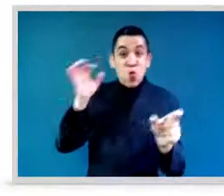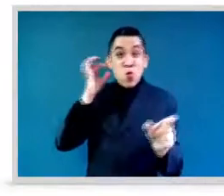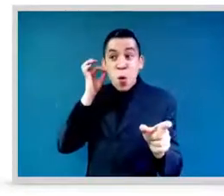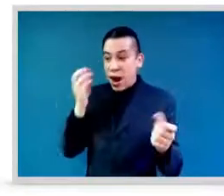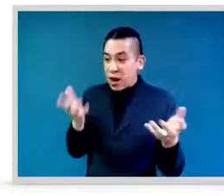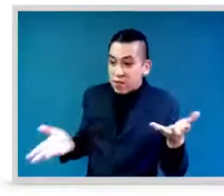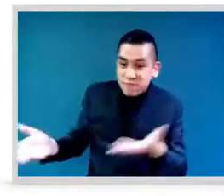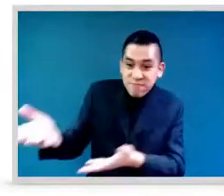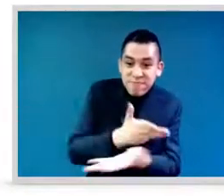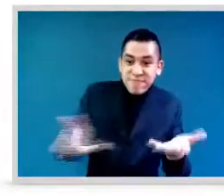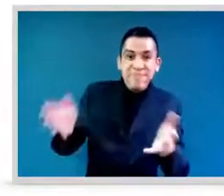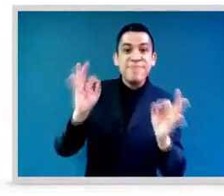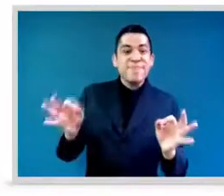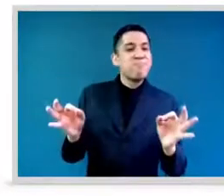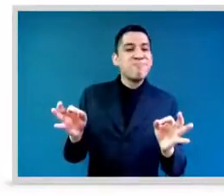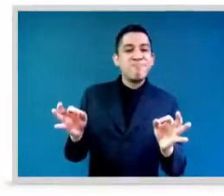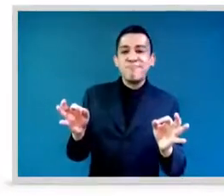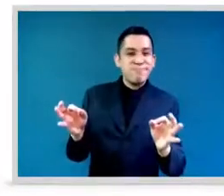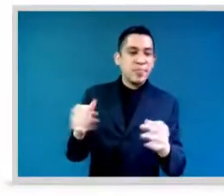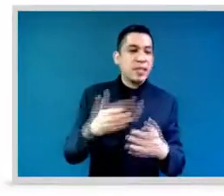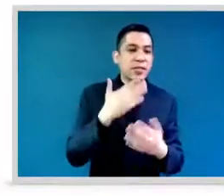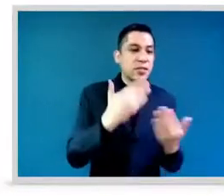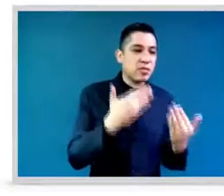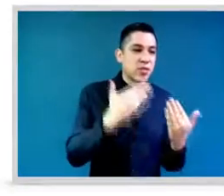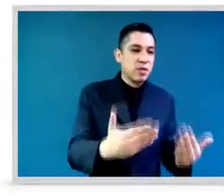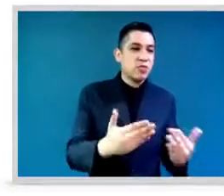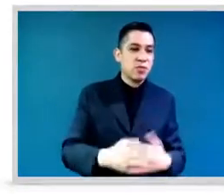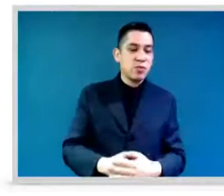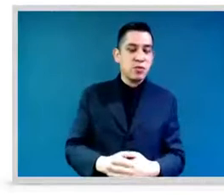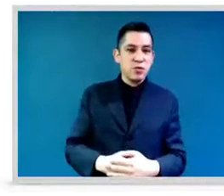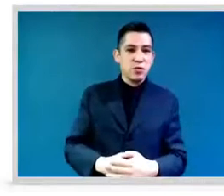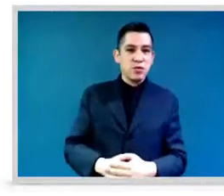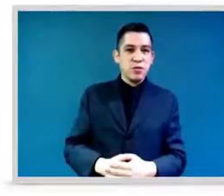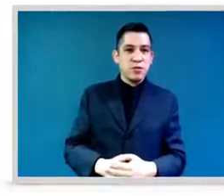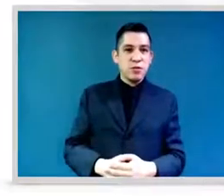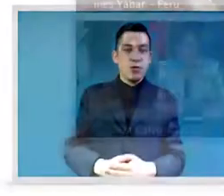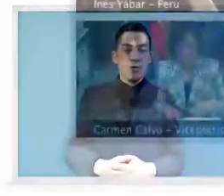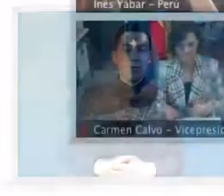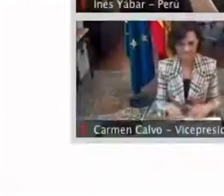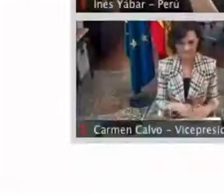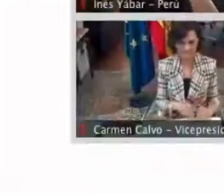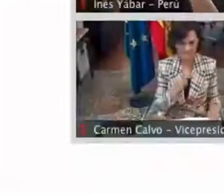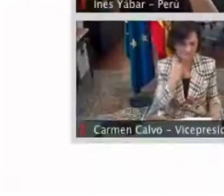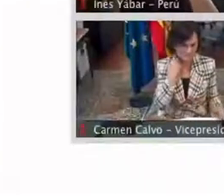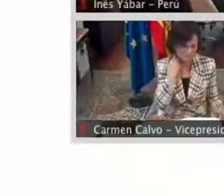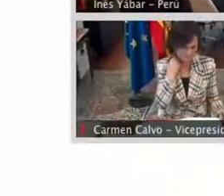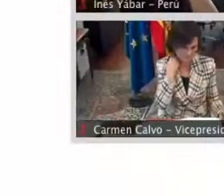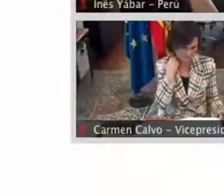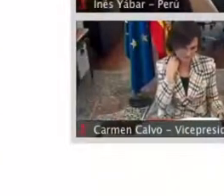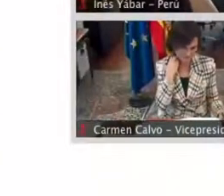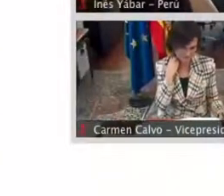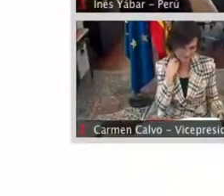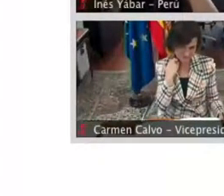Gracias. Thank you so much. I appreciate it. I apologize to our audience. Our translation has not been working